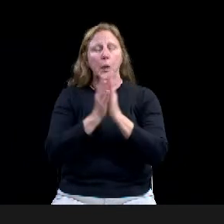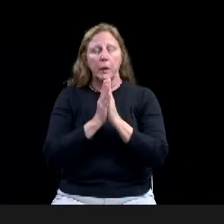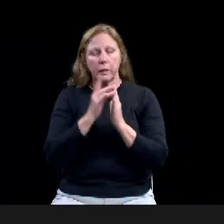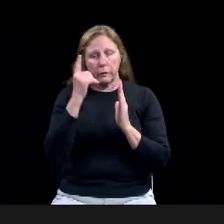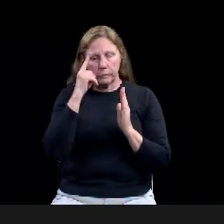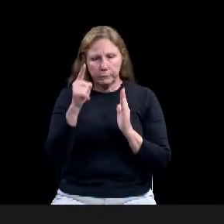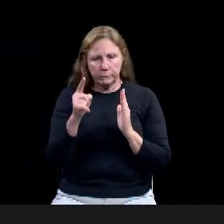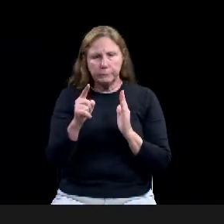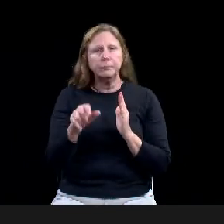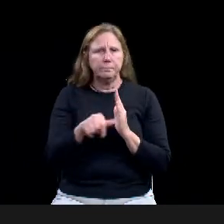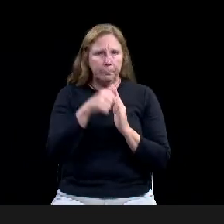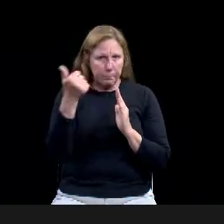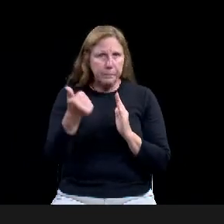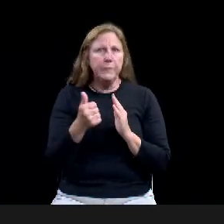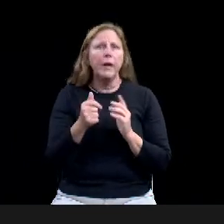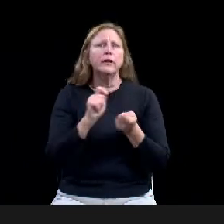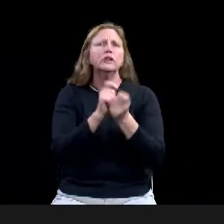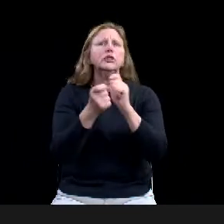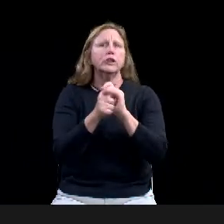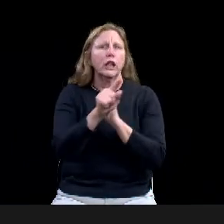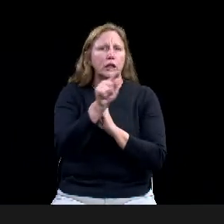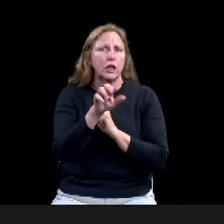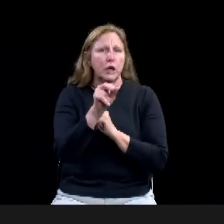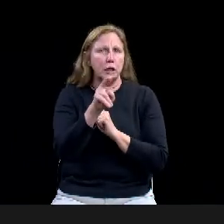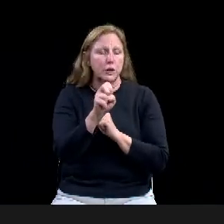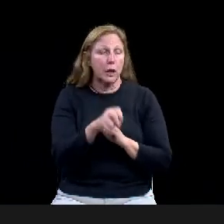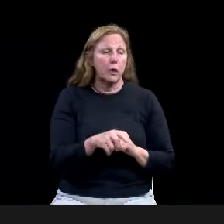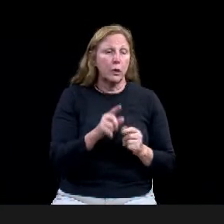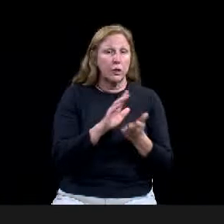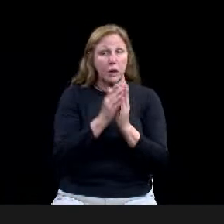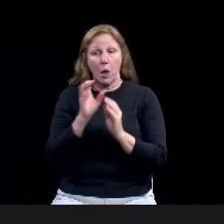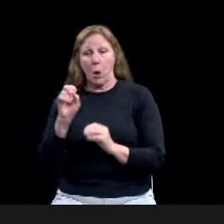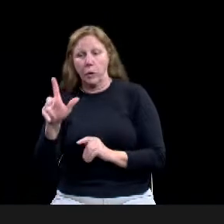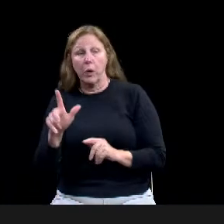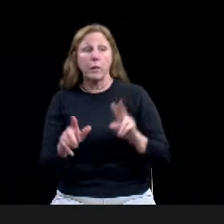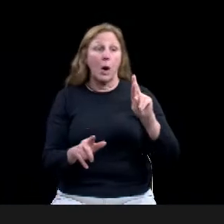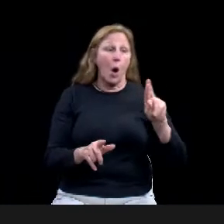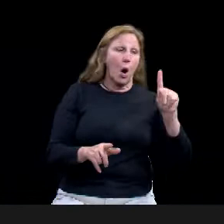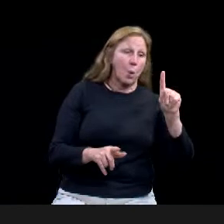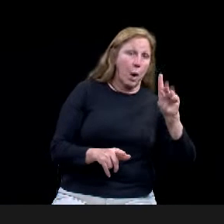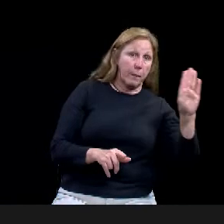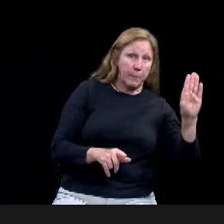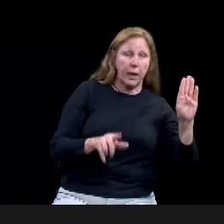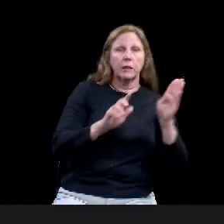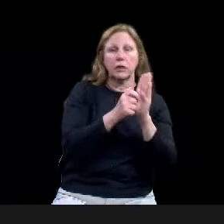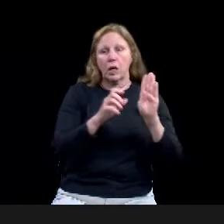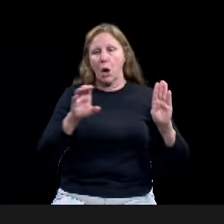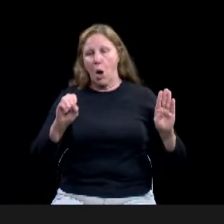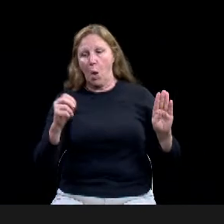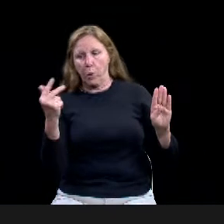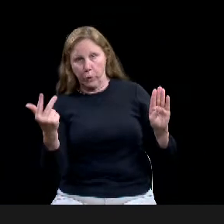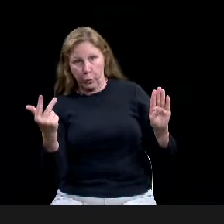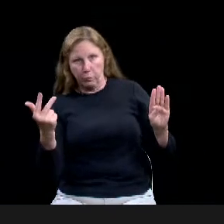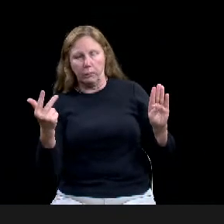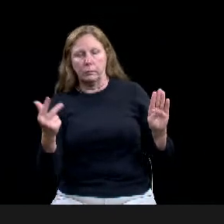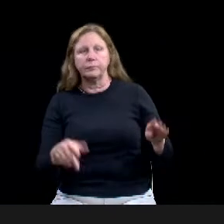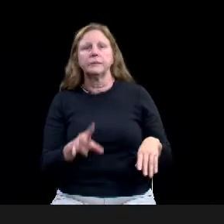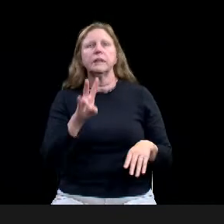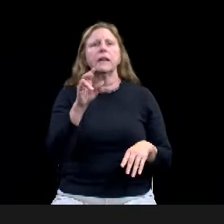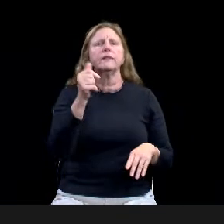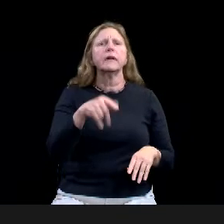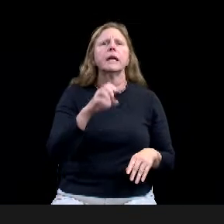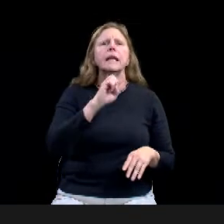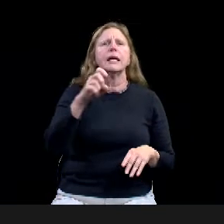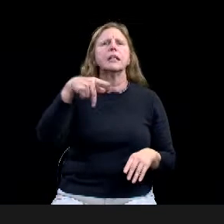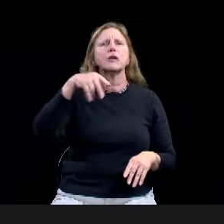uh, at 710 East Park Street. Uh, this is, um, six, um, lots that are, um, on the